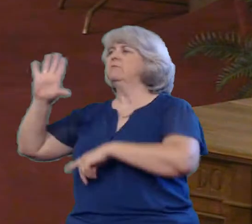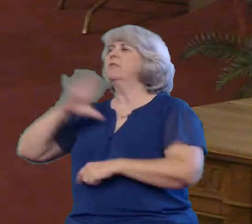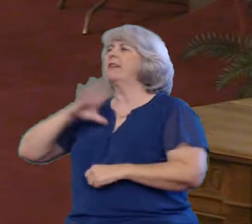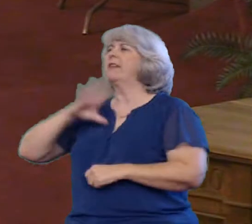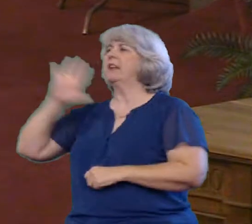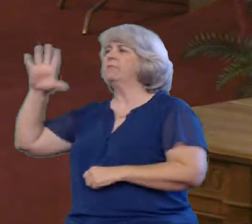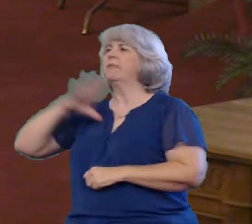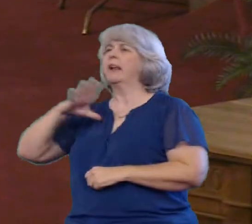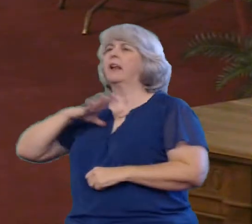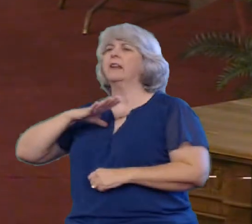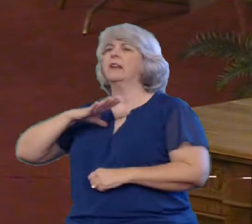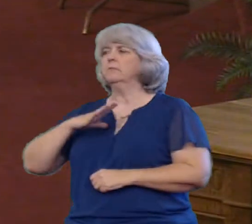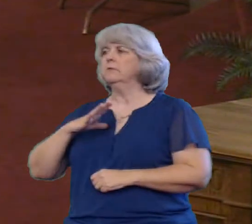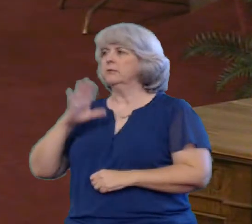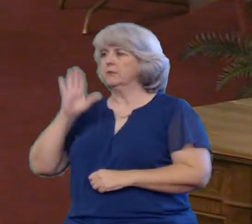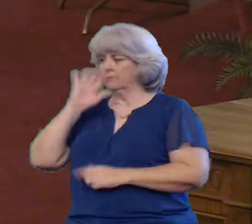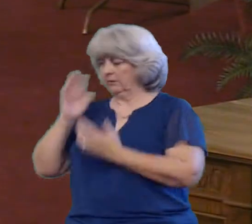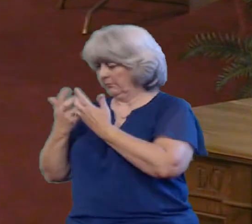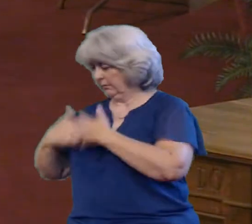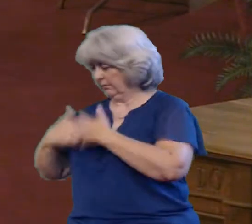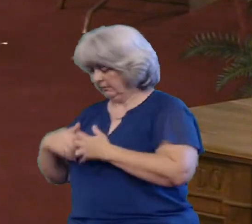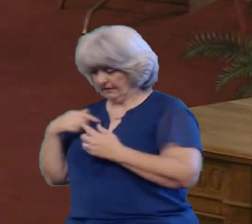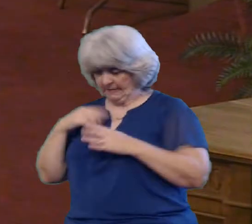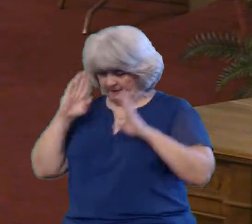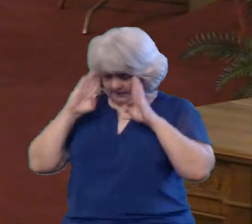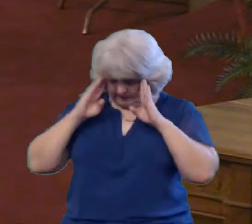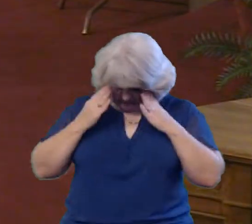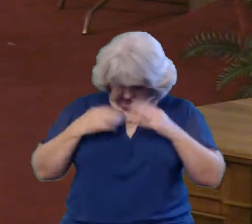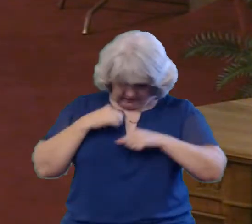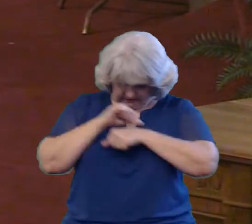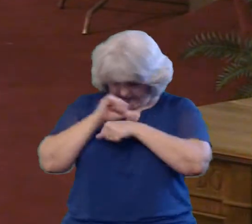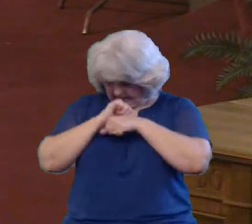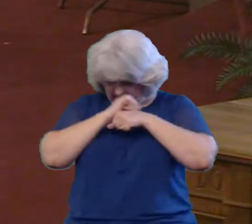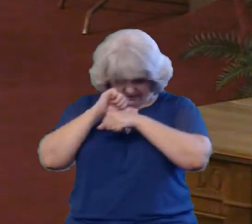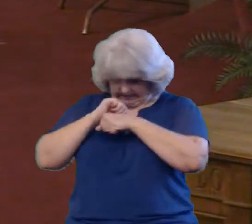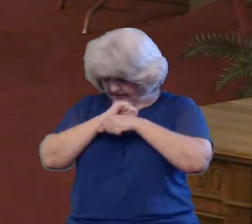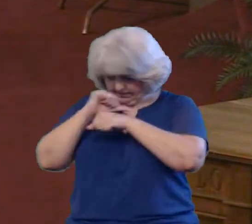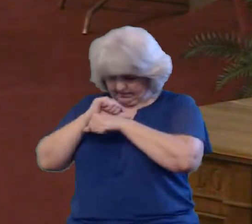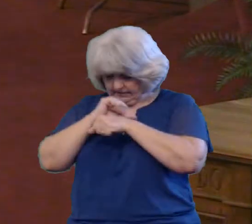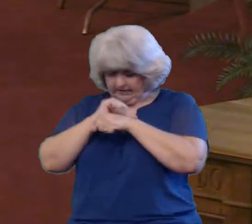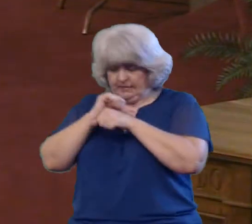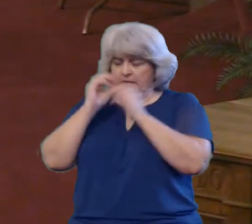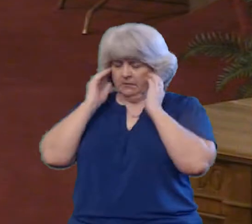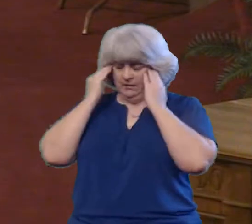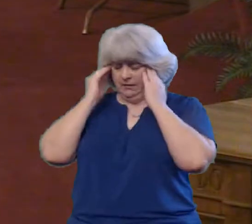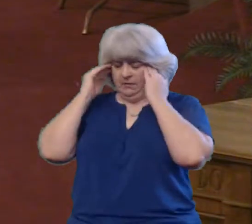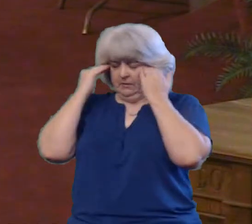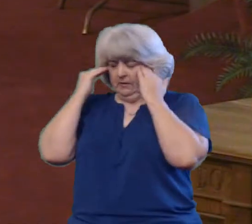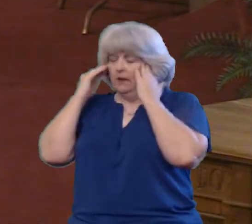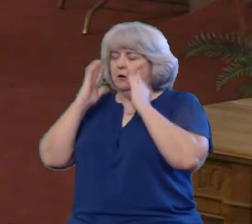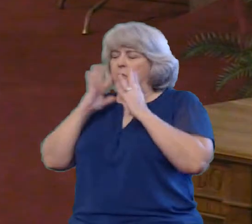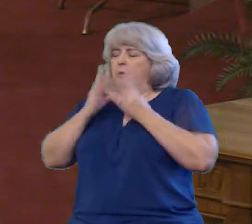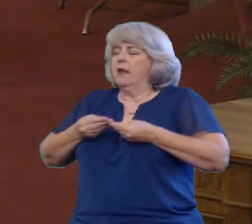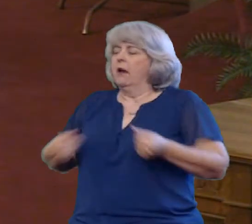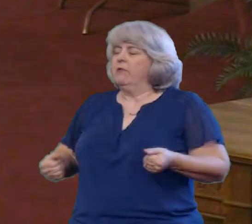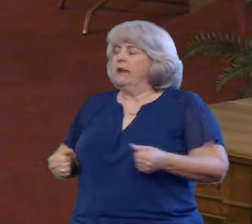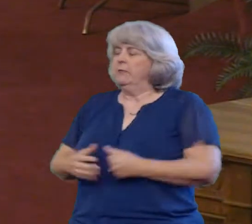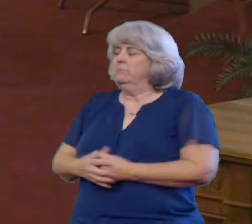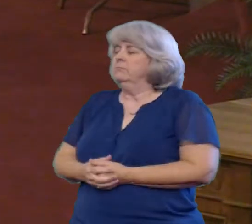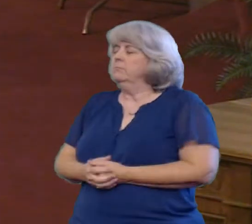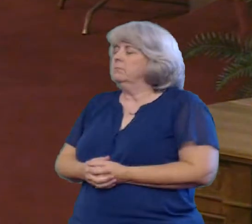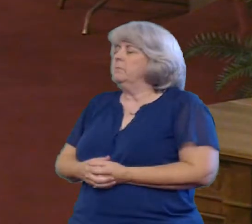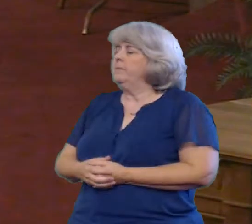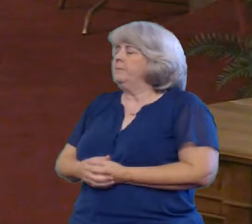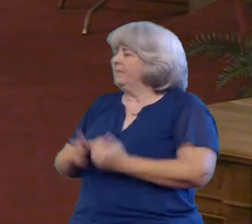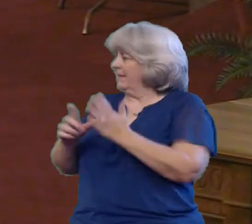out That if we do it our way things will just solve its own problems And sometimes I think we fool ourselves into thinking that we can handle